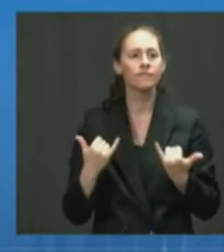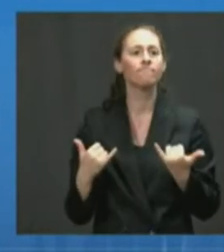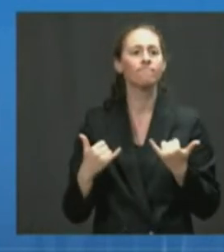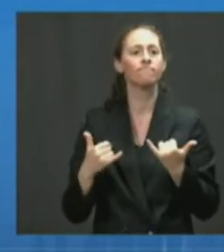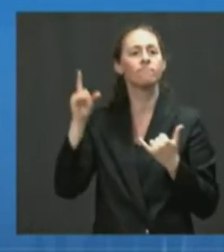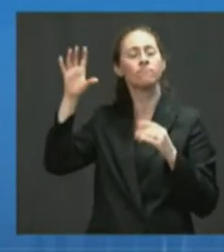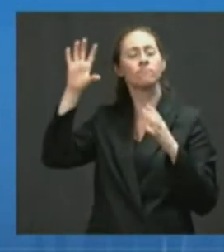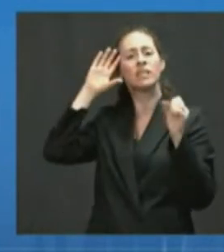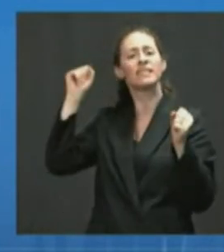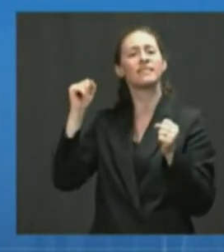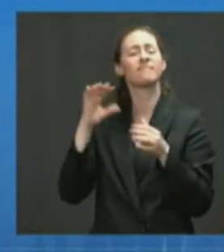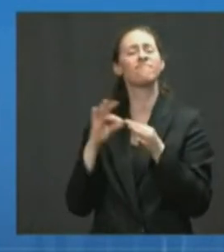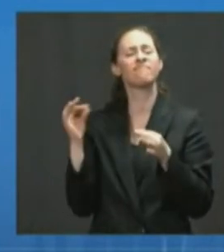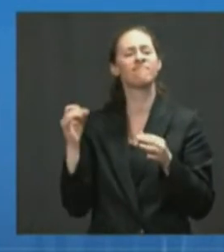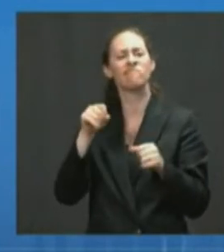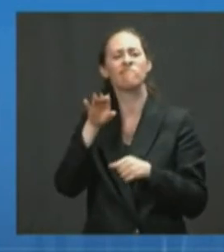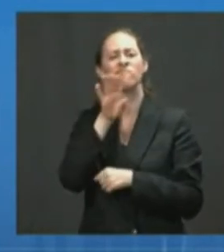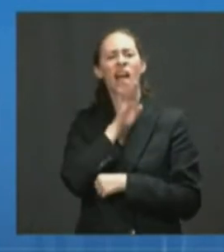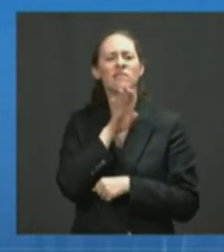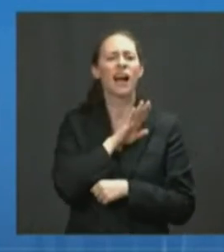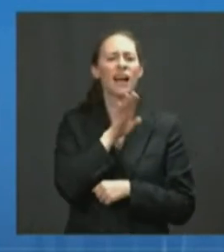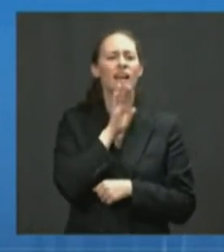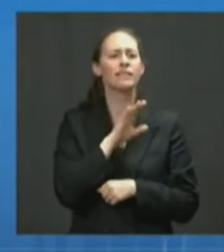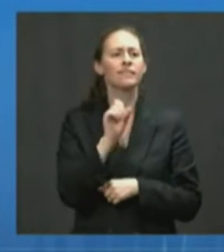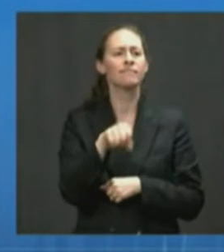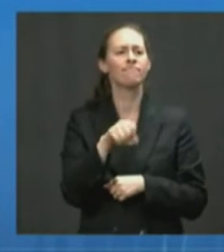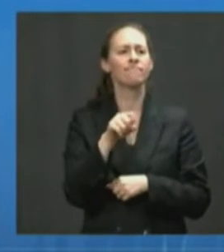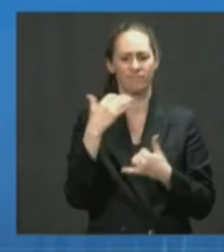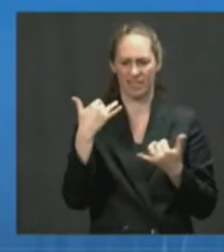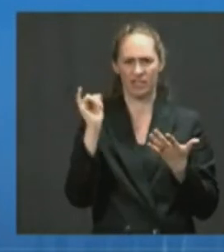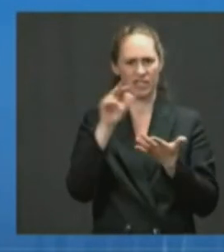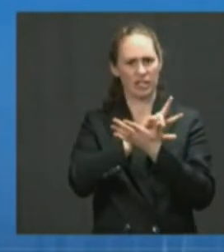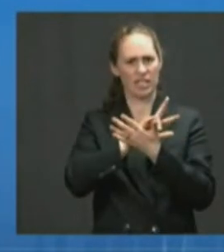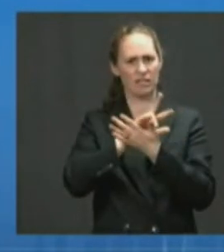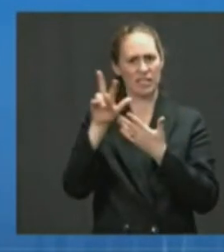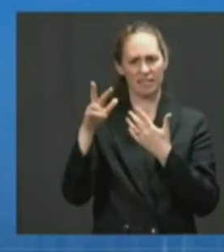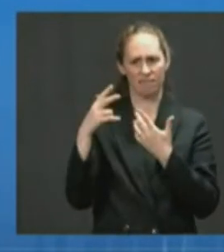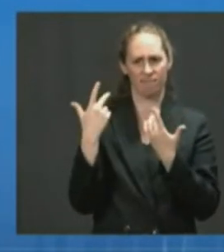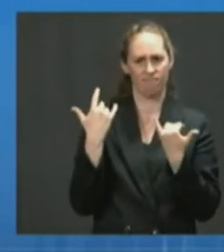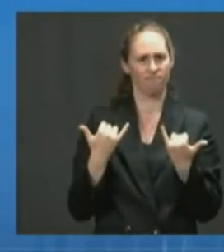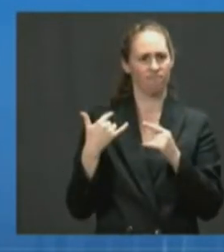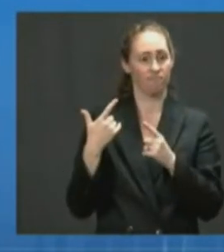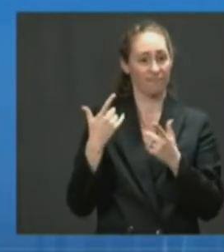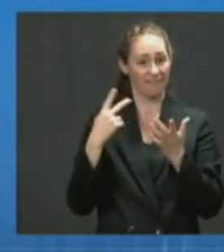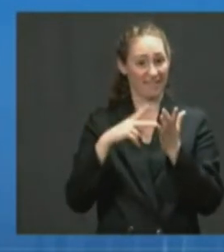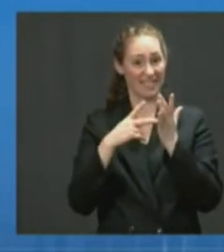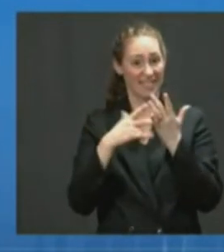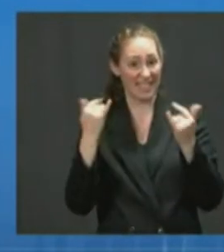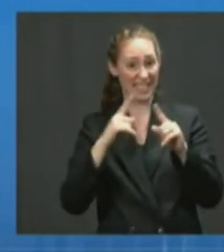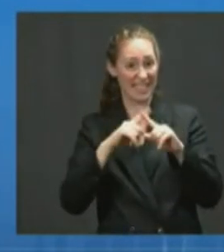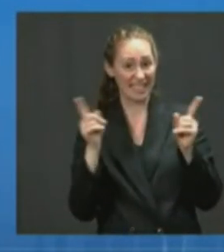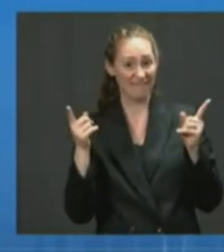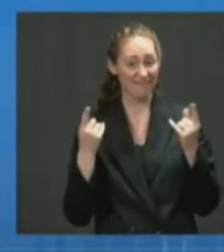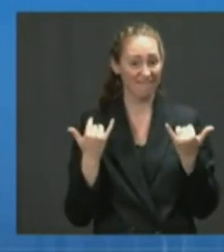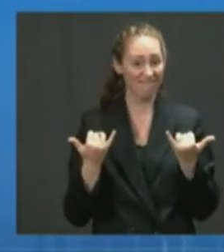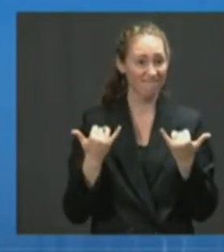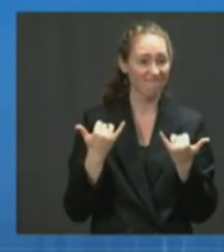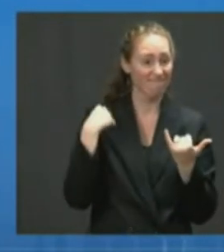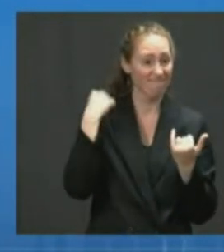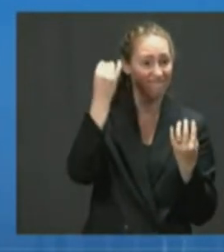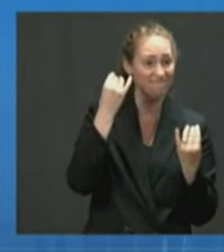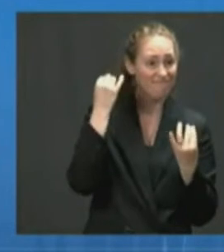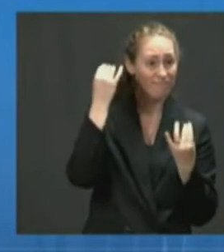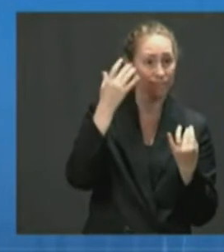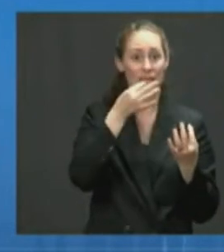How, you know, how much of a different place are we in and what is all this portend for everybody going back to school and work in the fall